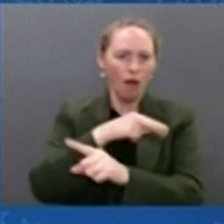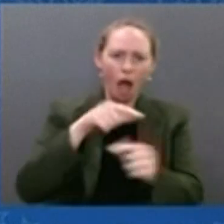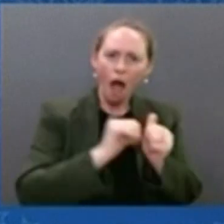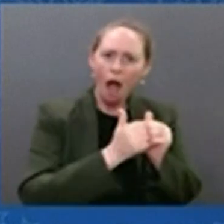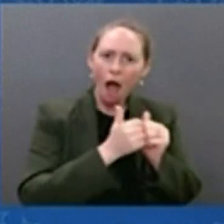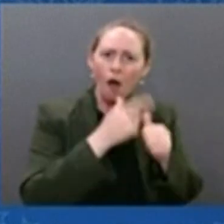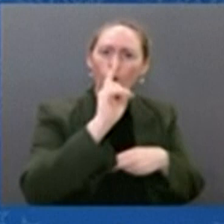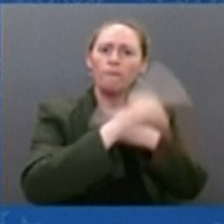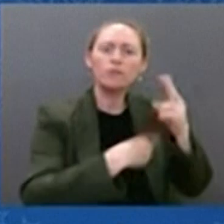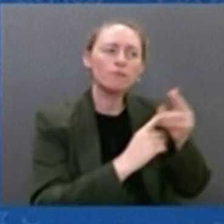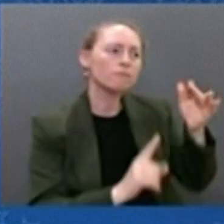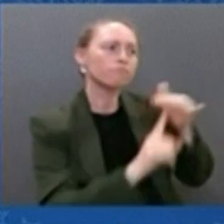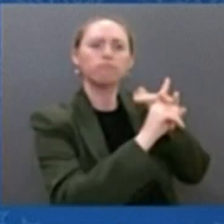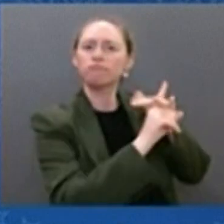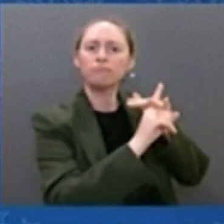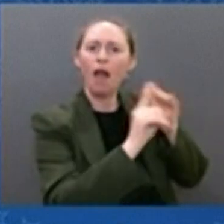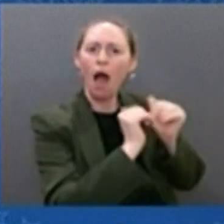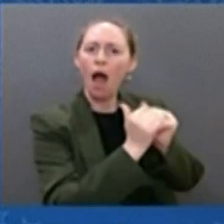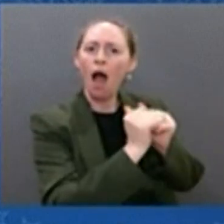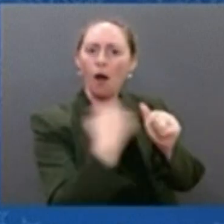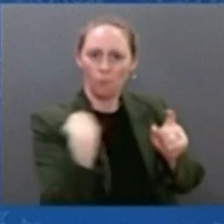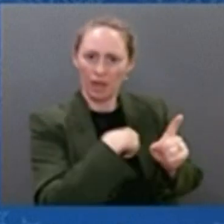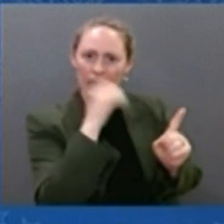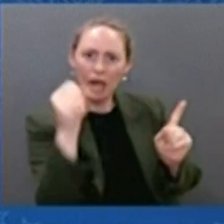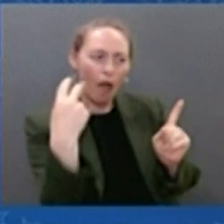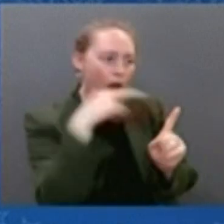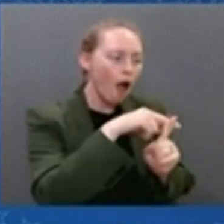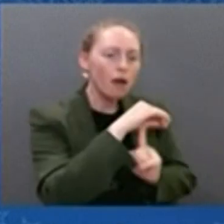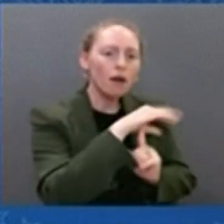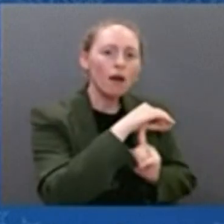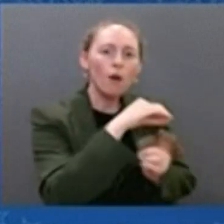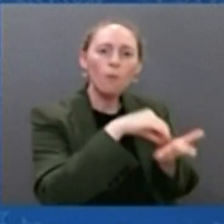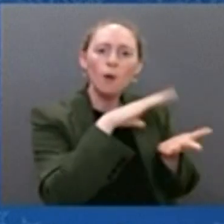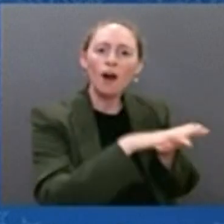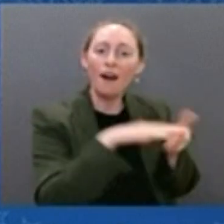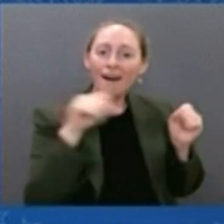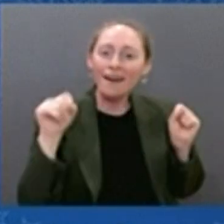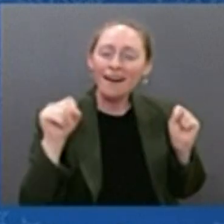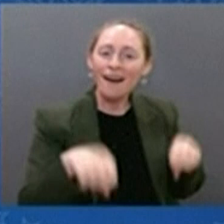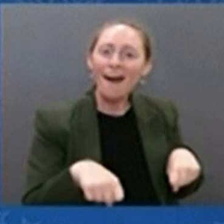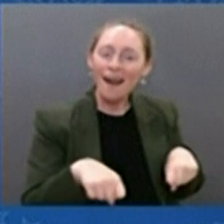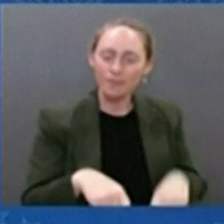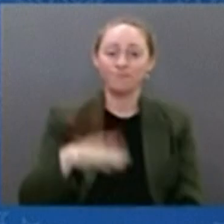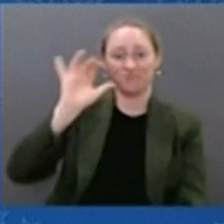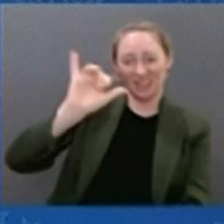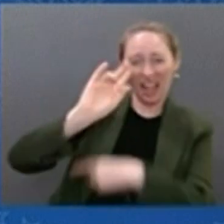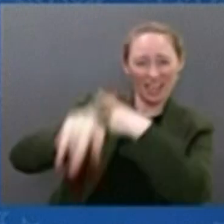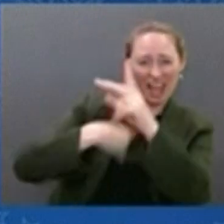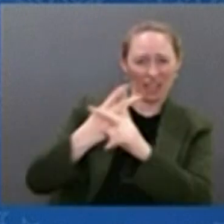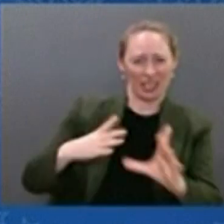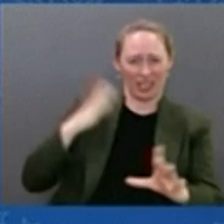There's another thing that you're going to find with this telescope. It is going to be so precise, you're going to see